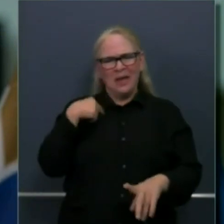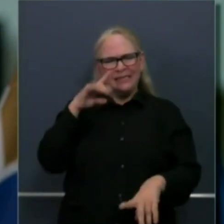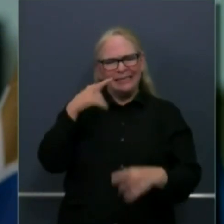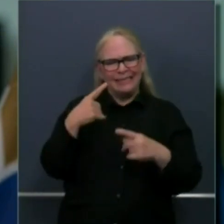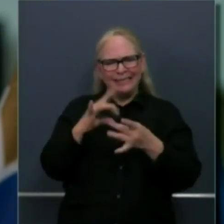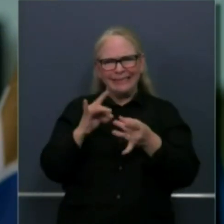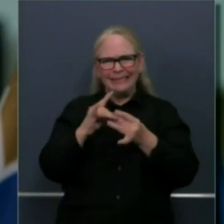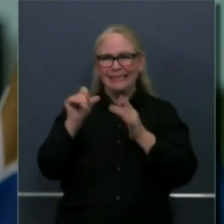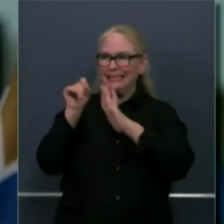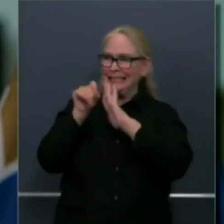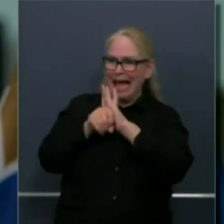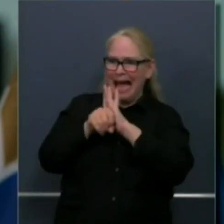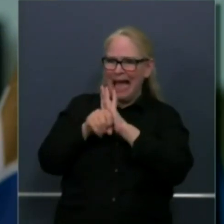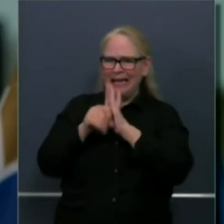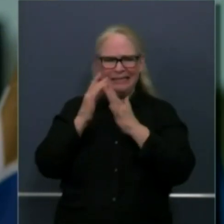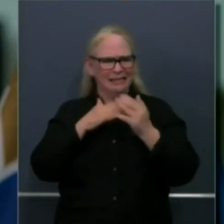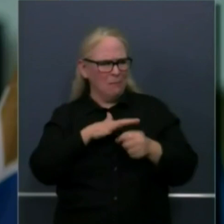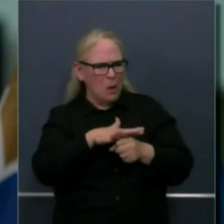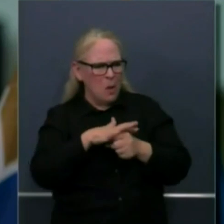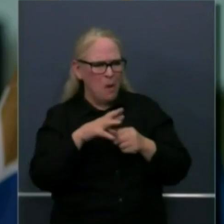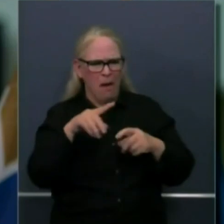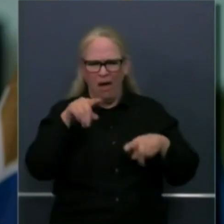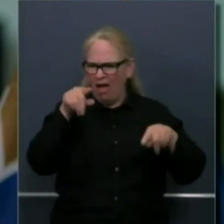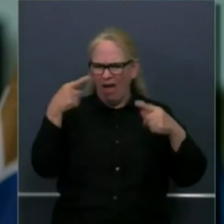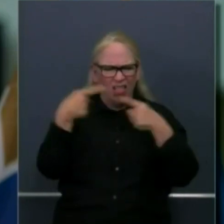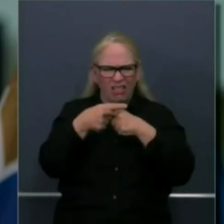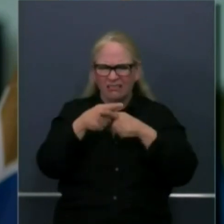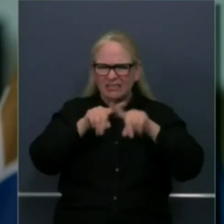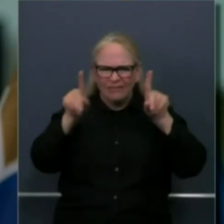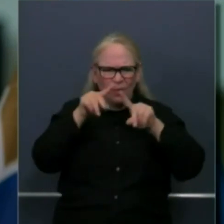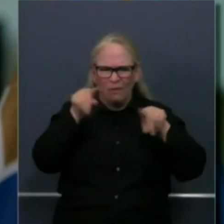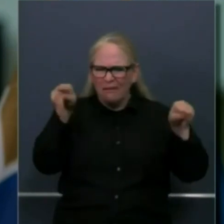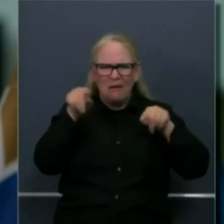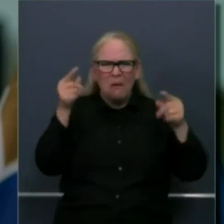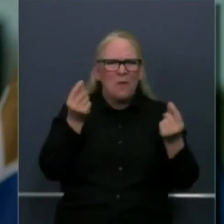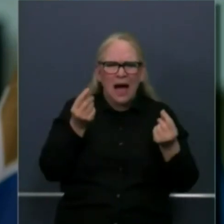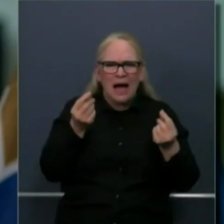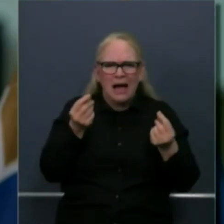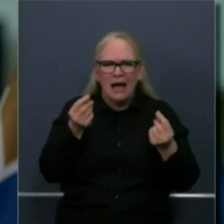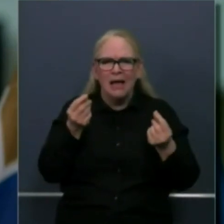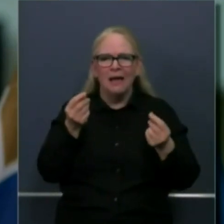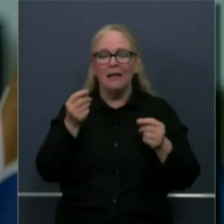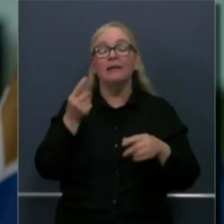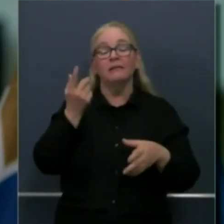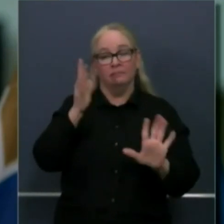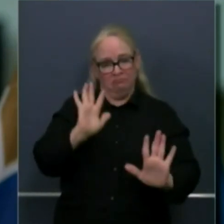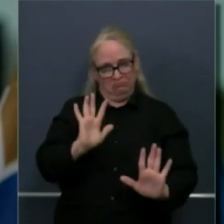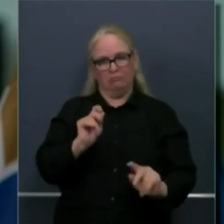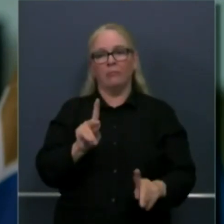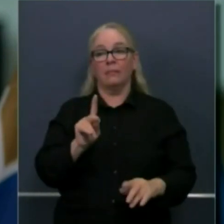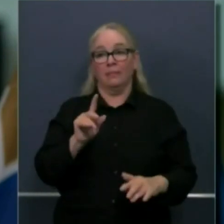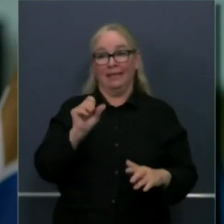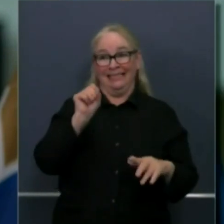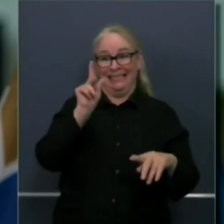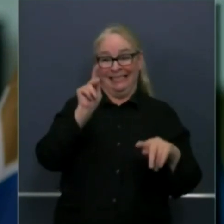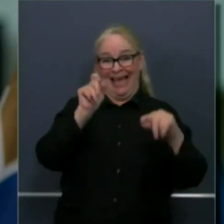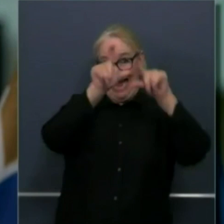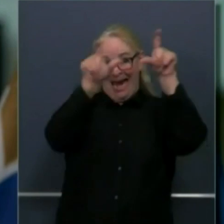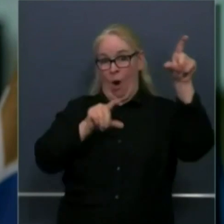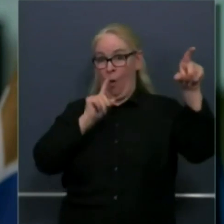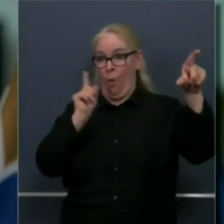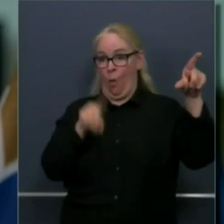the statewide order affords the opportunity for local government to come in to